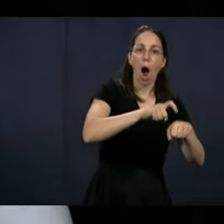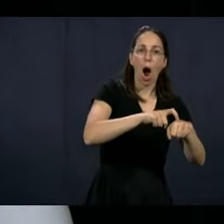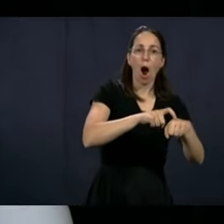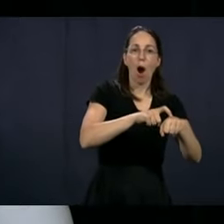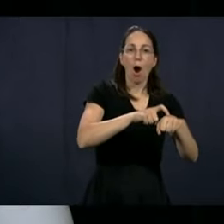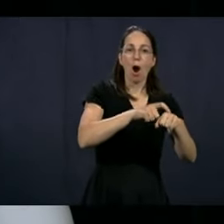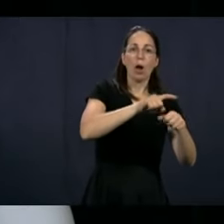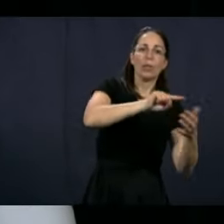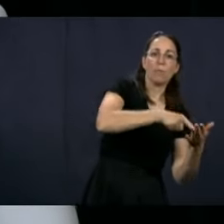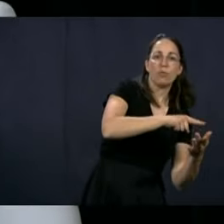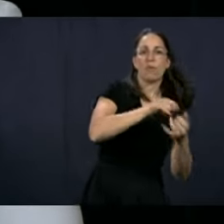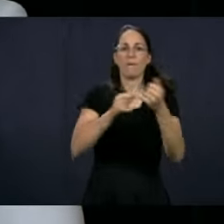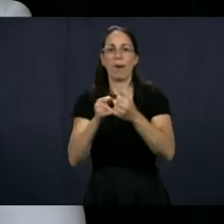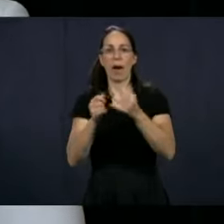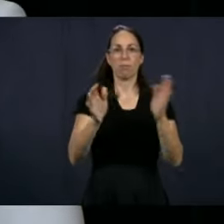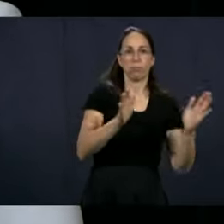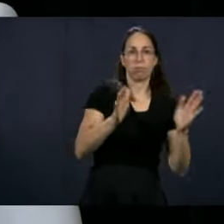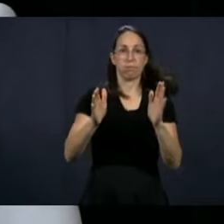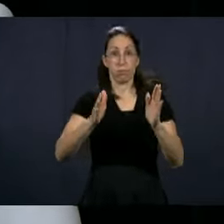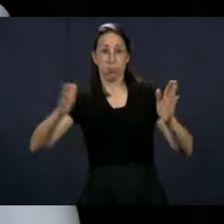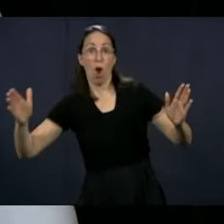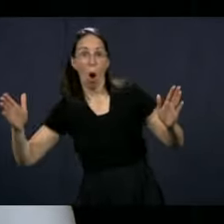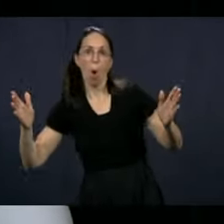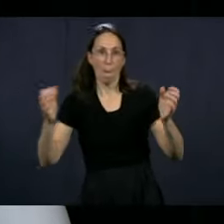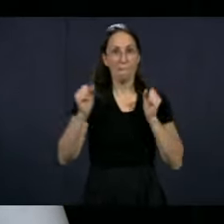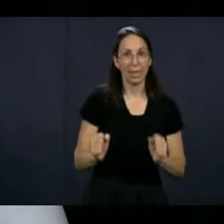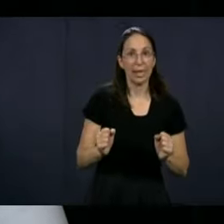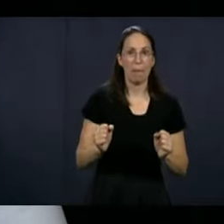extend the hours, perhaps, where we can proceed in one day.